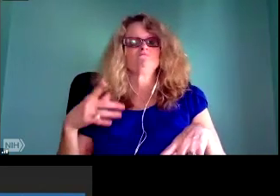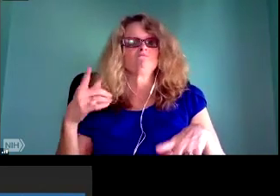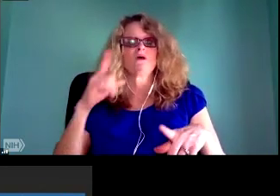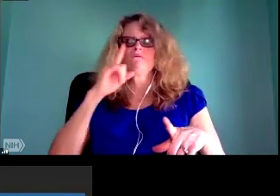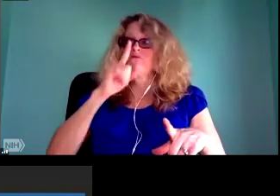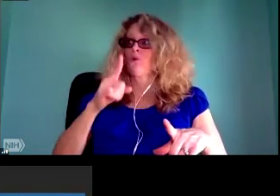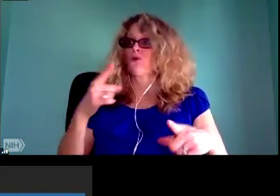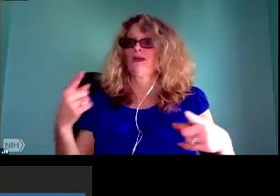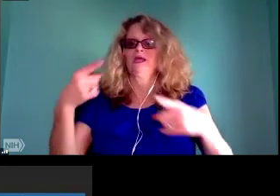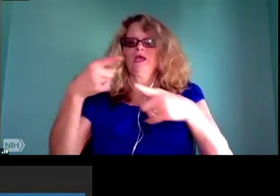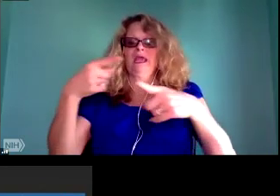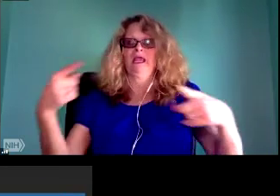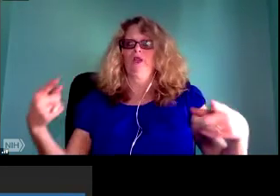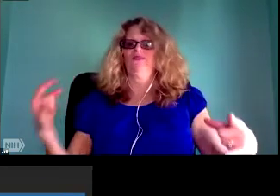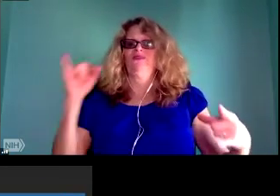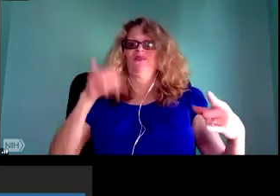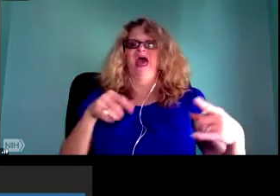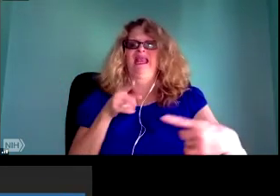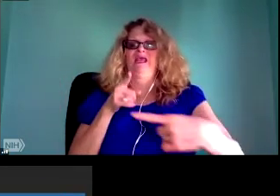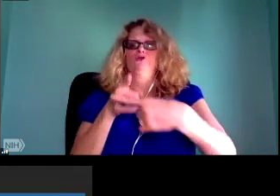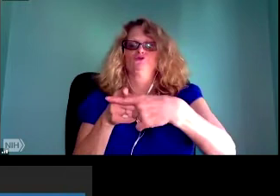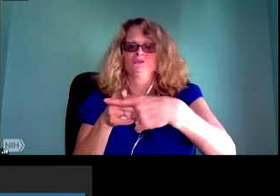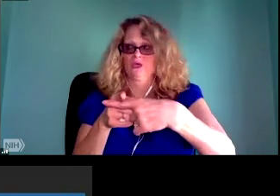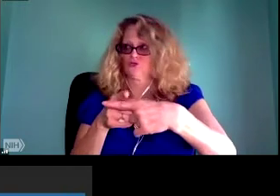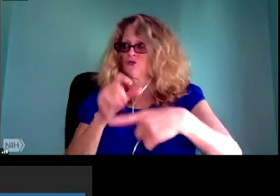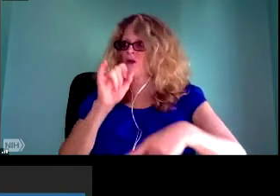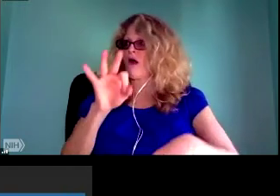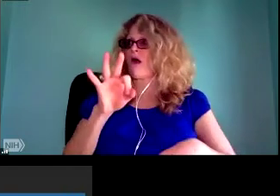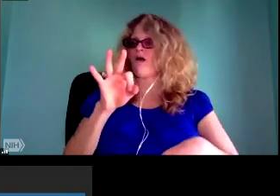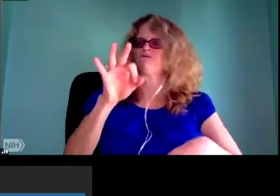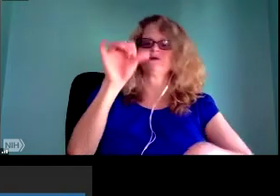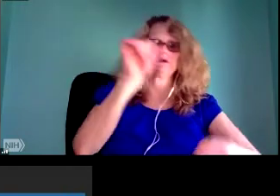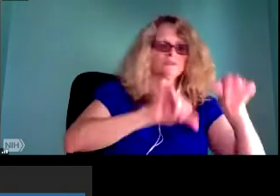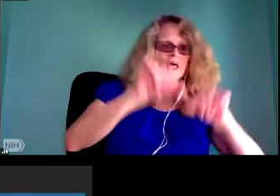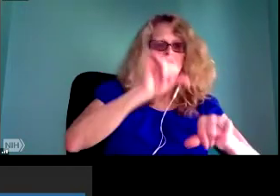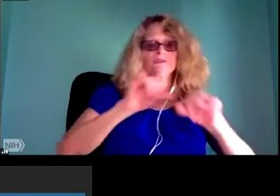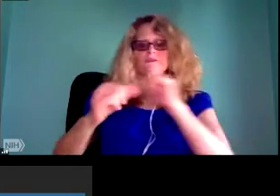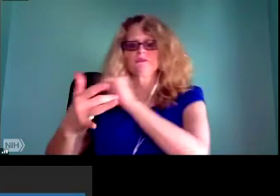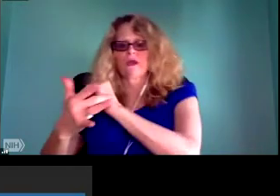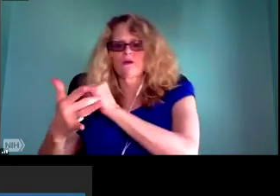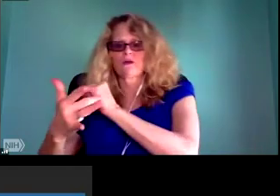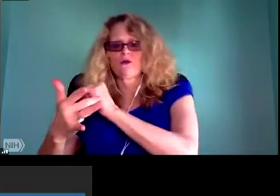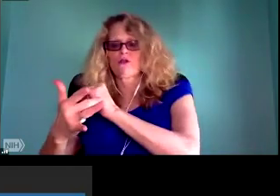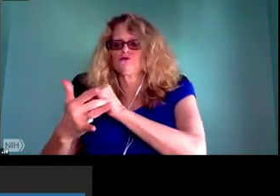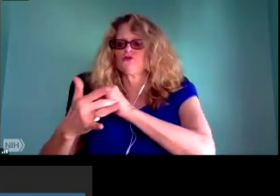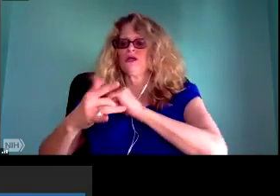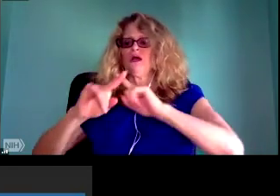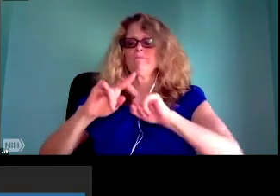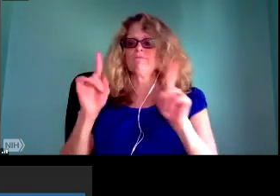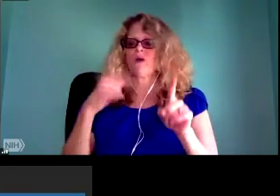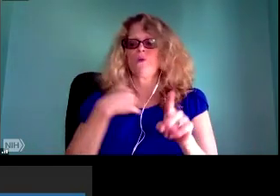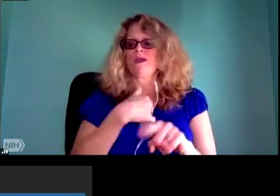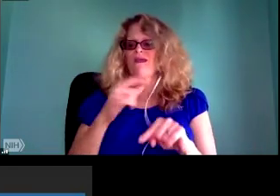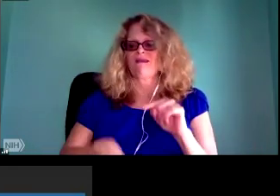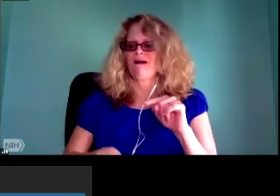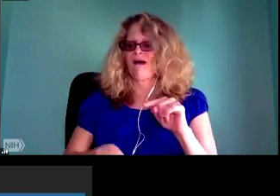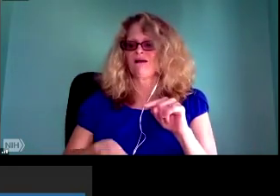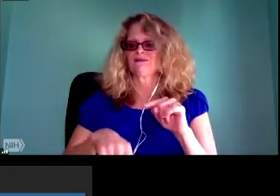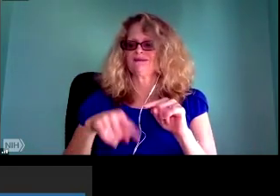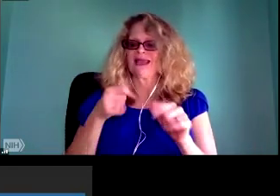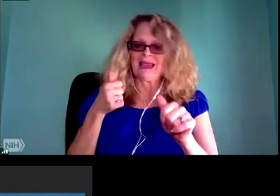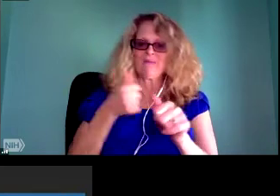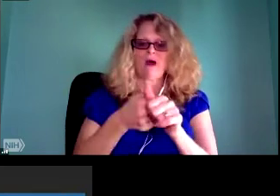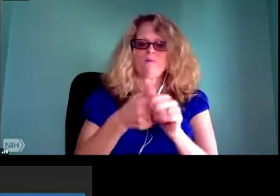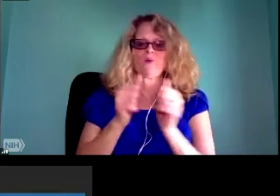about how you can participate in stemming the tide around some of the kinds of dangers that we are seeing as researchers. So,